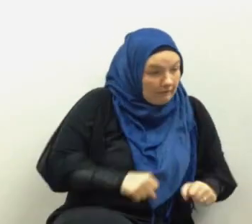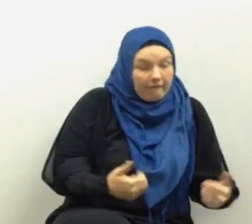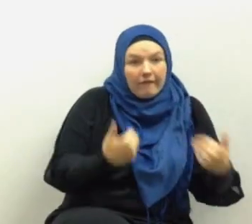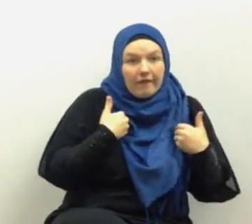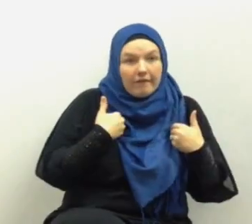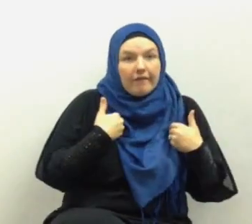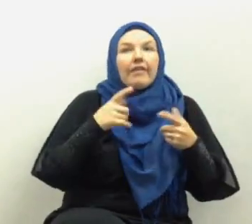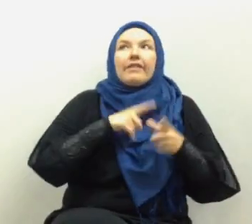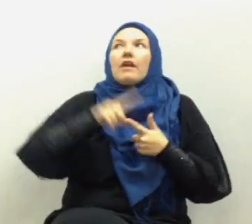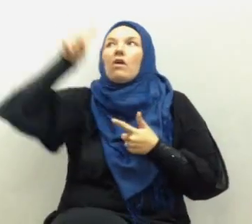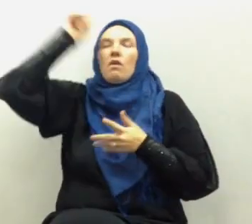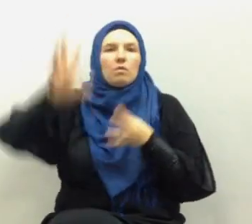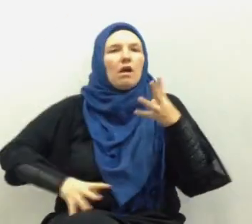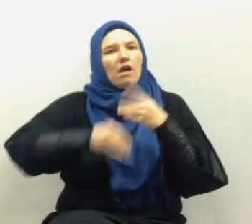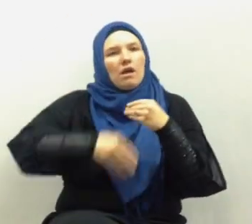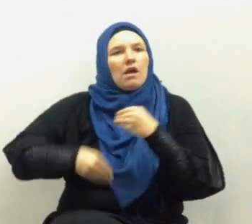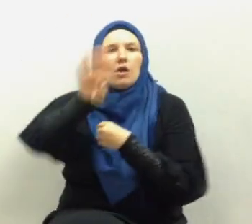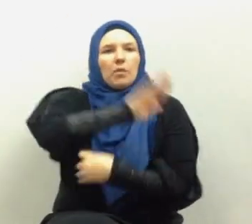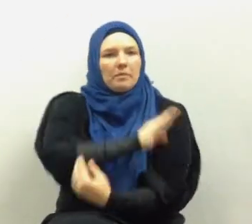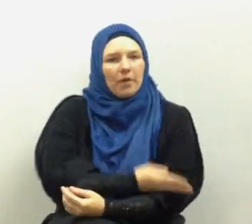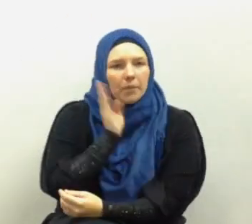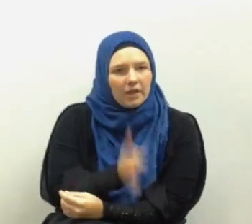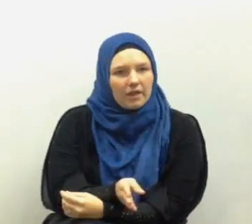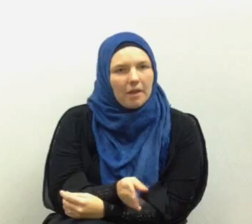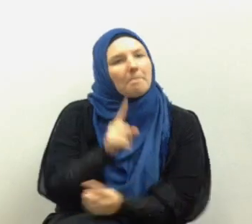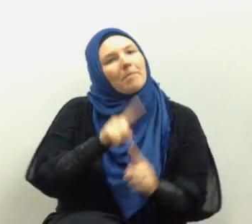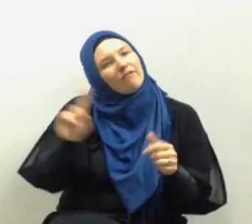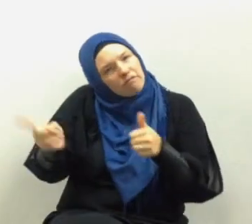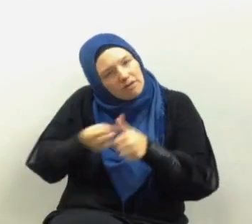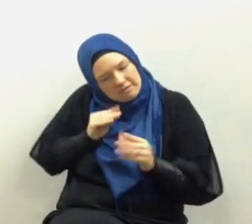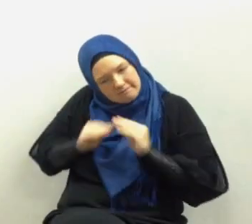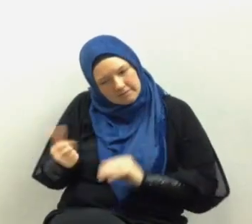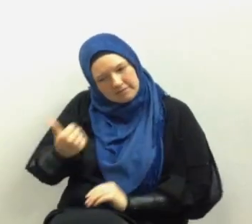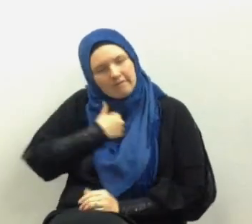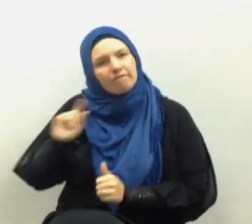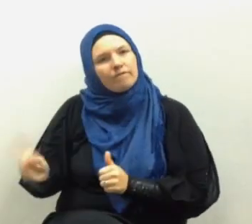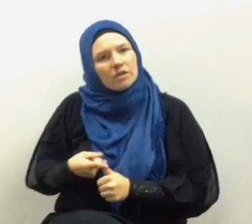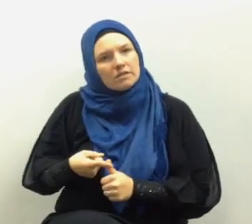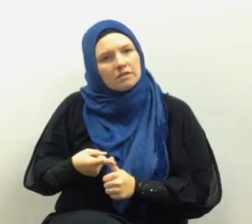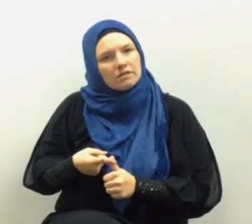power with his own power so he tells us and